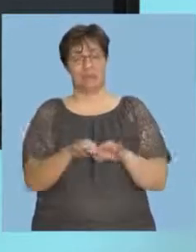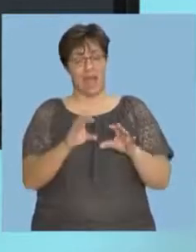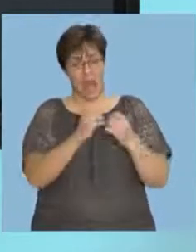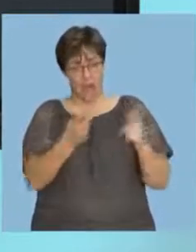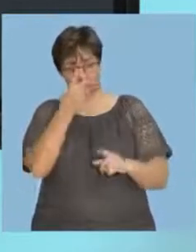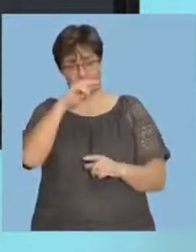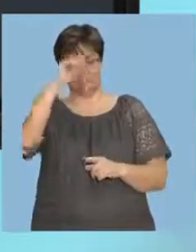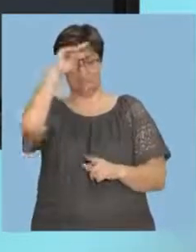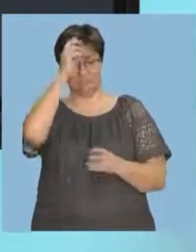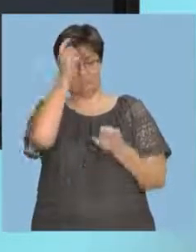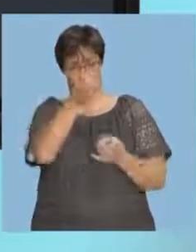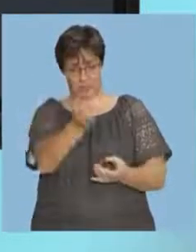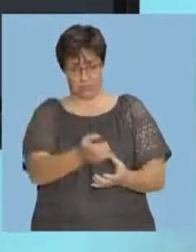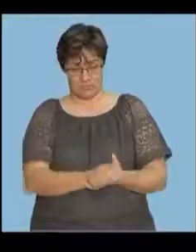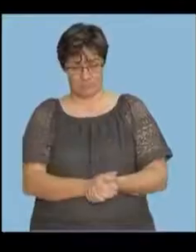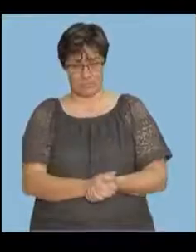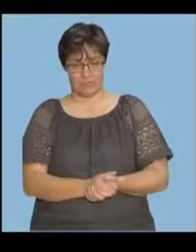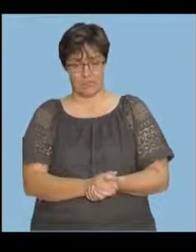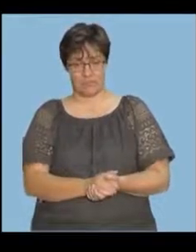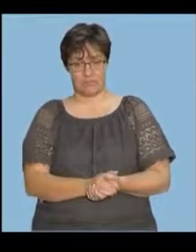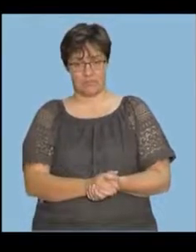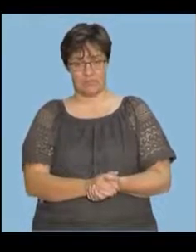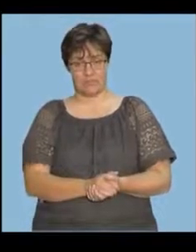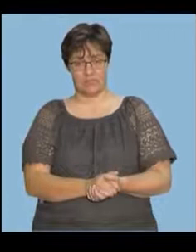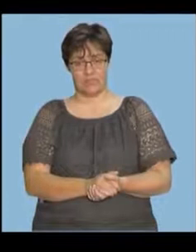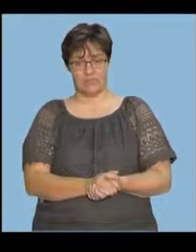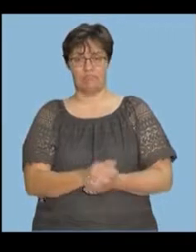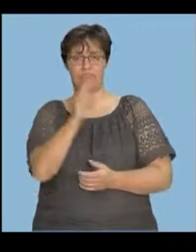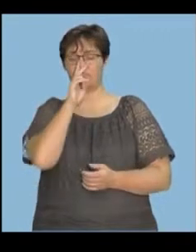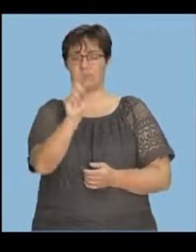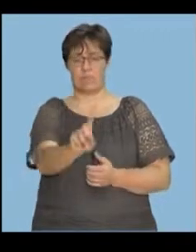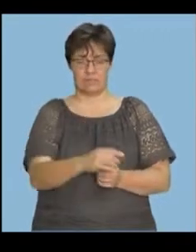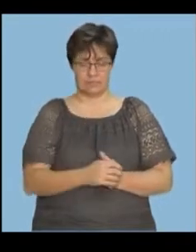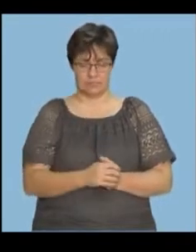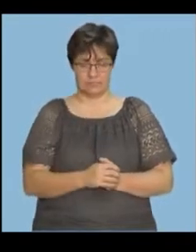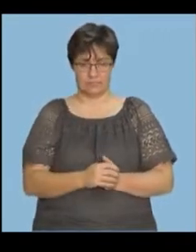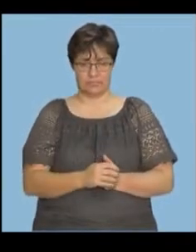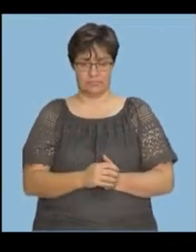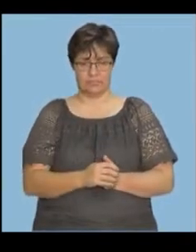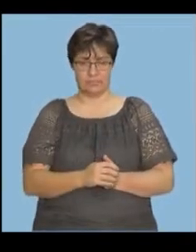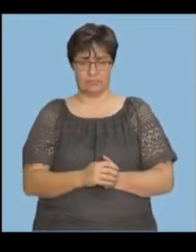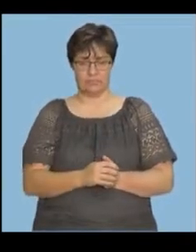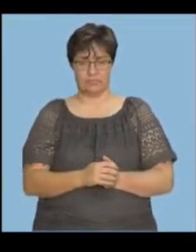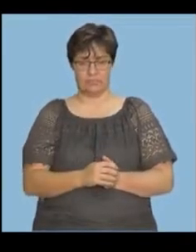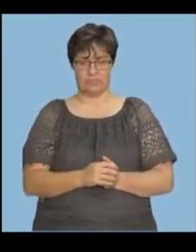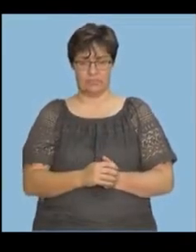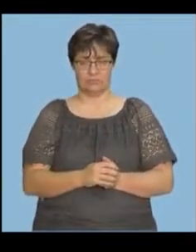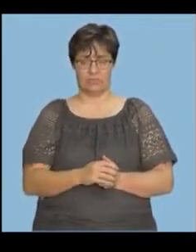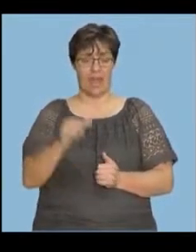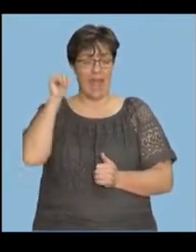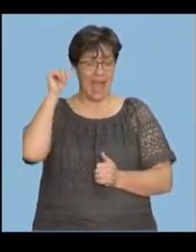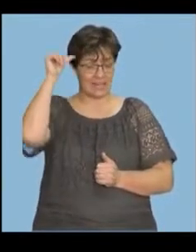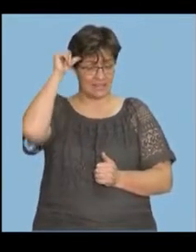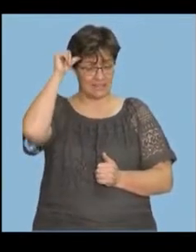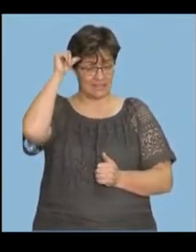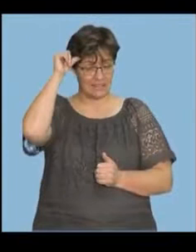interpret the data. Okay. Now, let's see what it means. All the adults are at